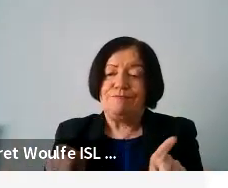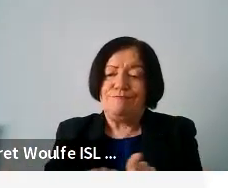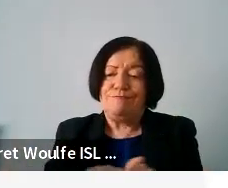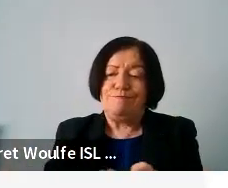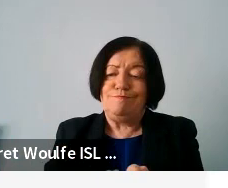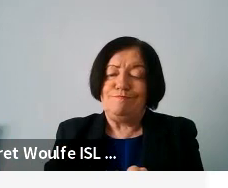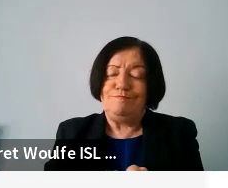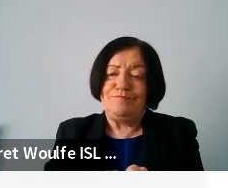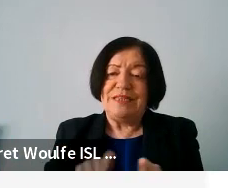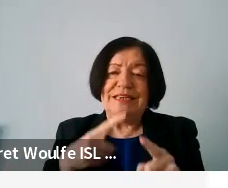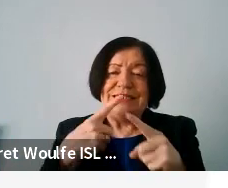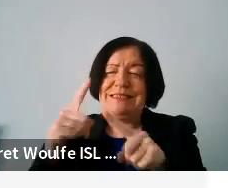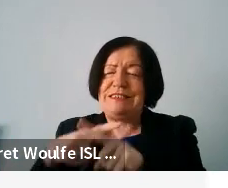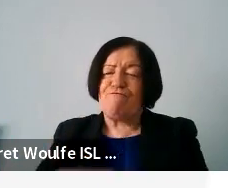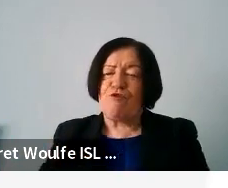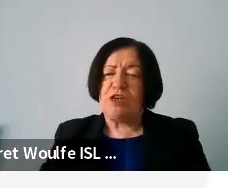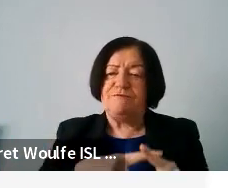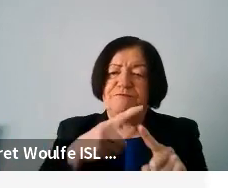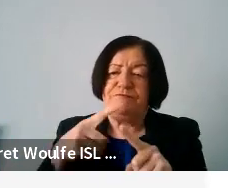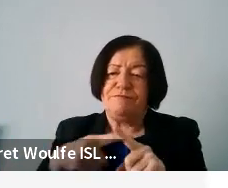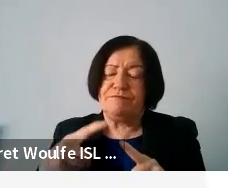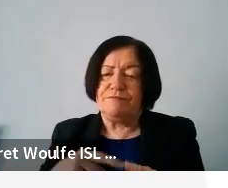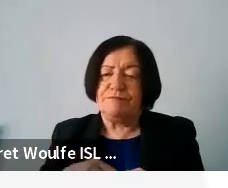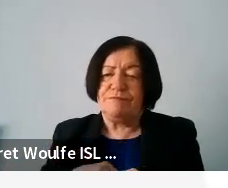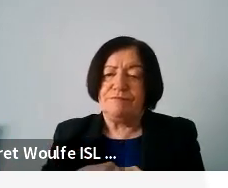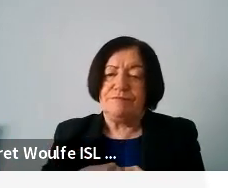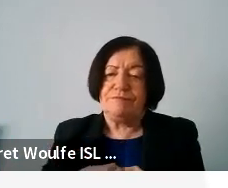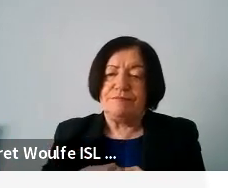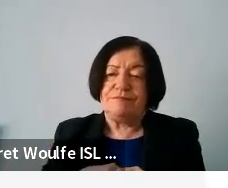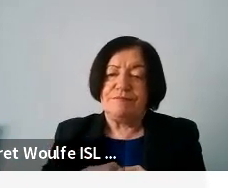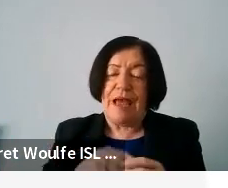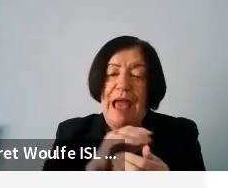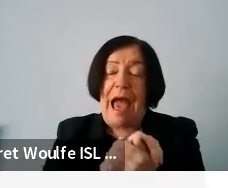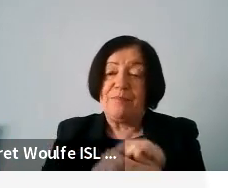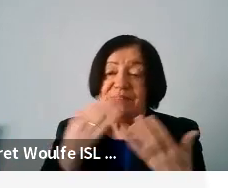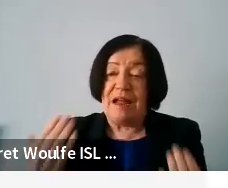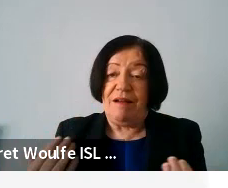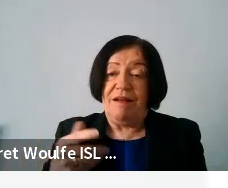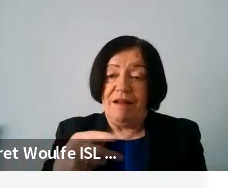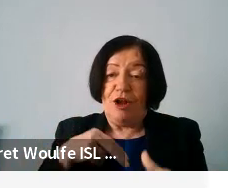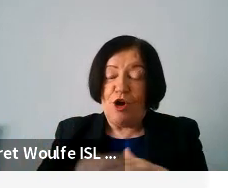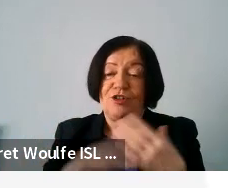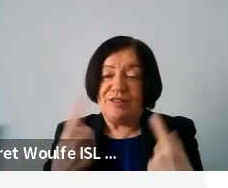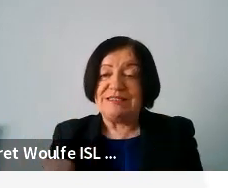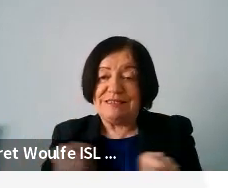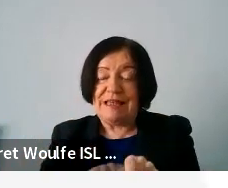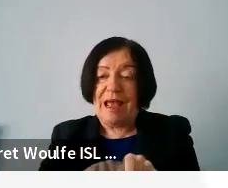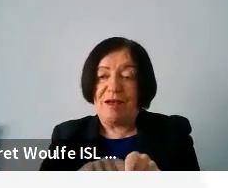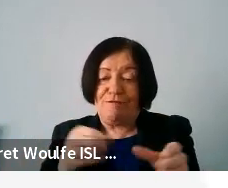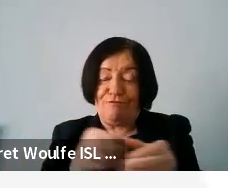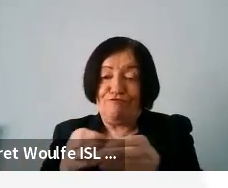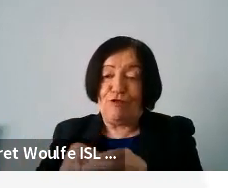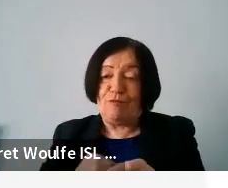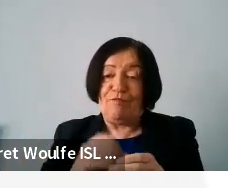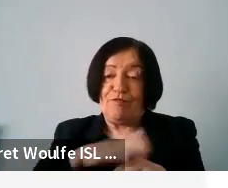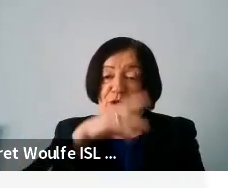also different apps nowadays are even under the same umbrella. So for example,